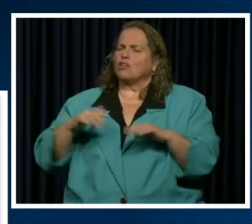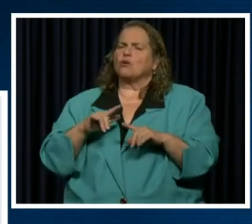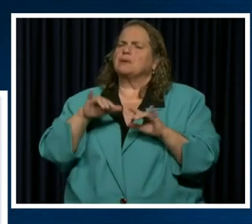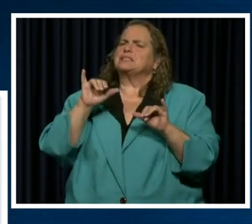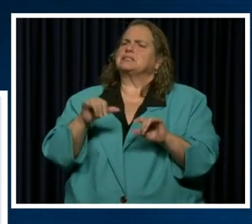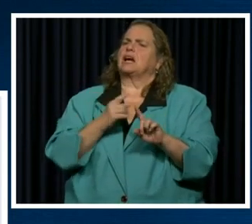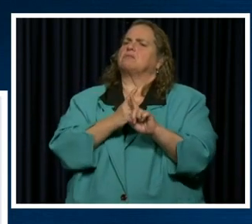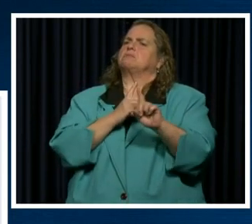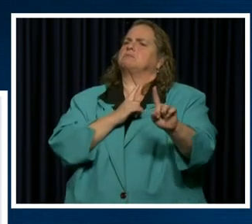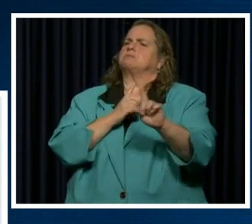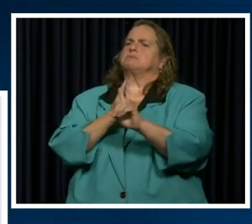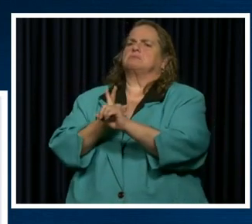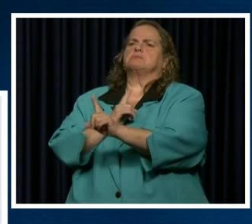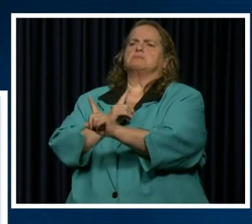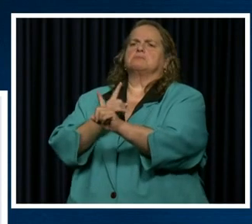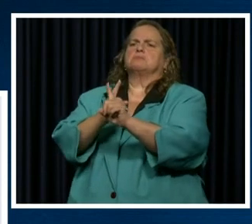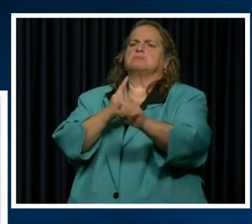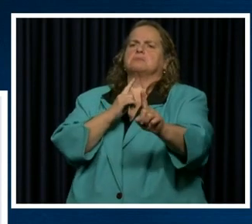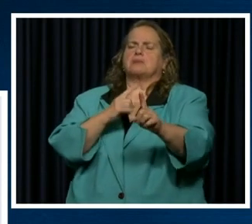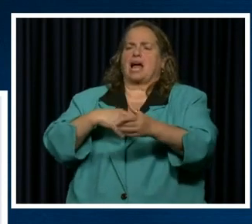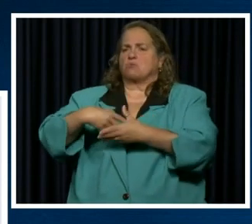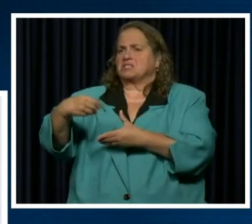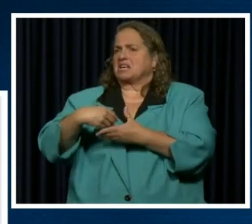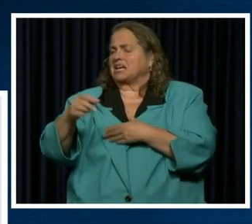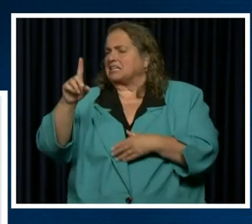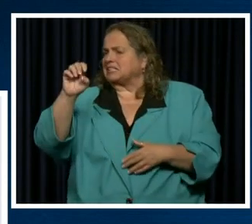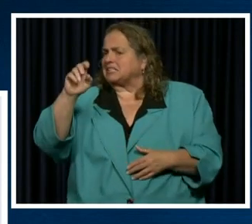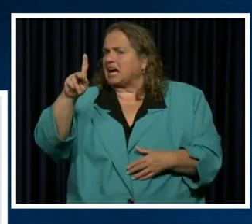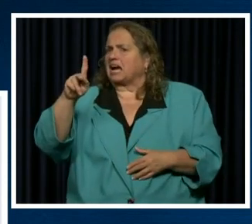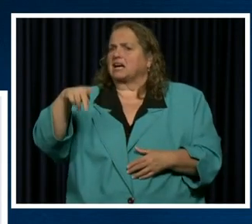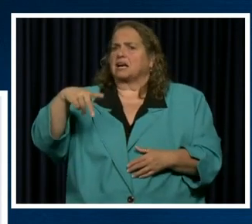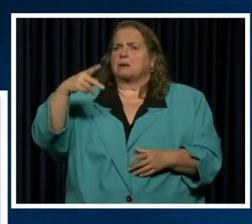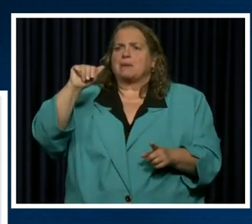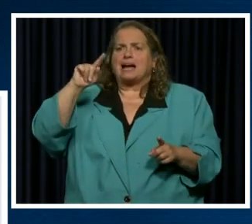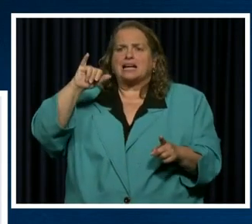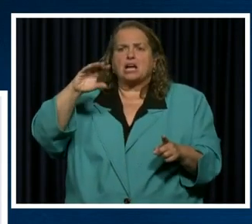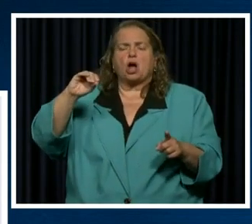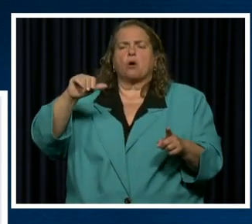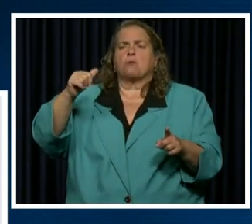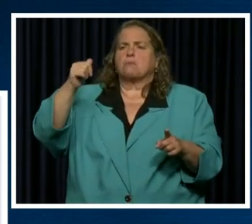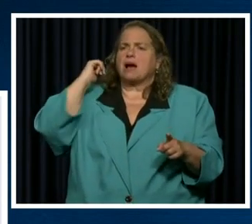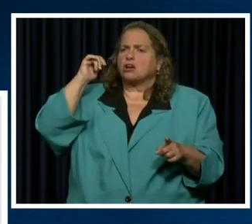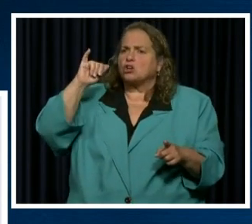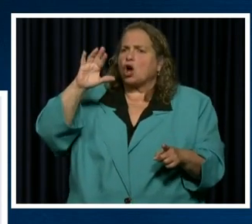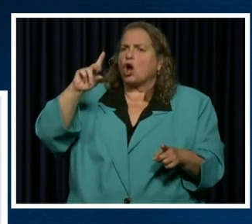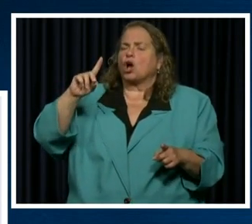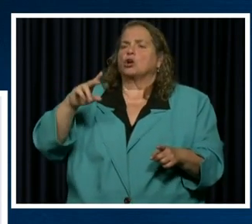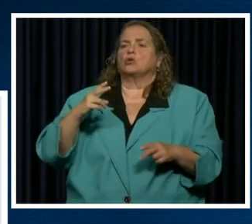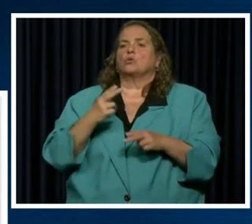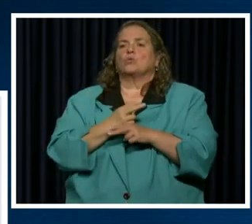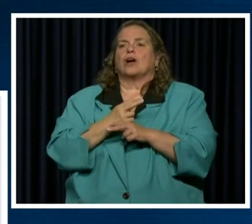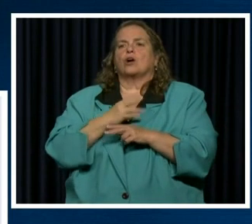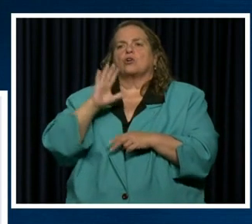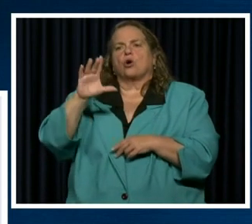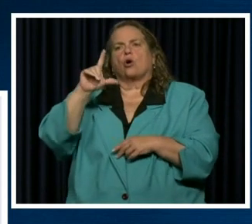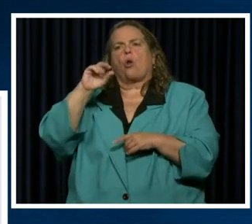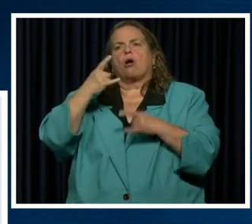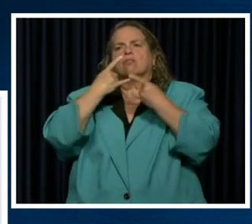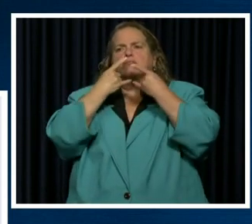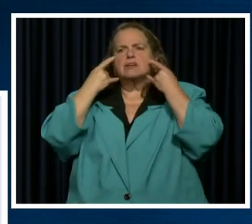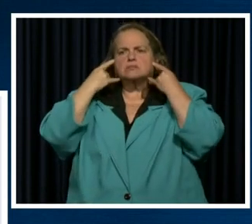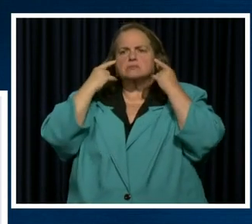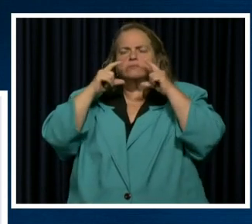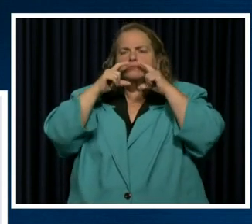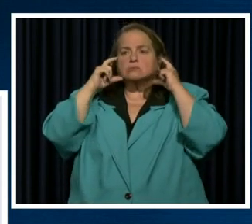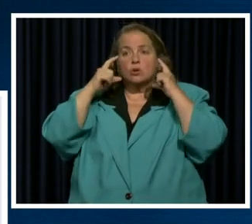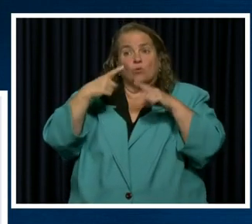away from each other. Do it outside on a deck, on a patio, in the backyard. If at all possible, wear your cloth face covering. So whenever